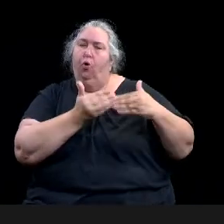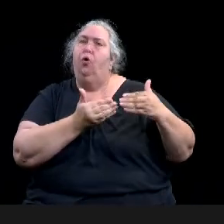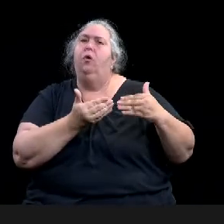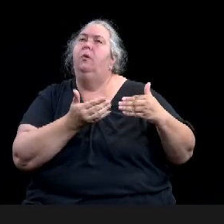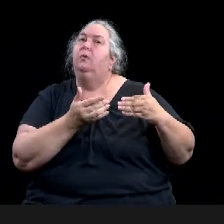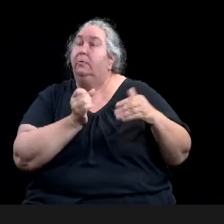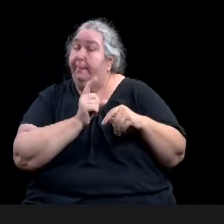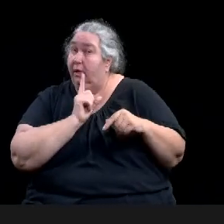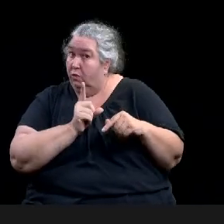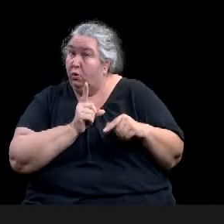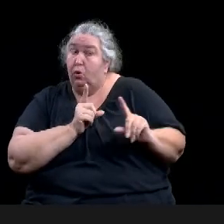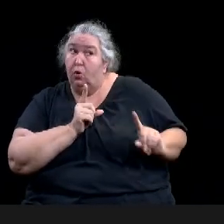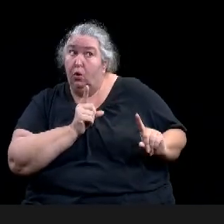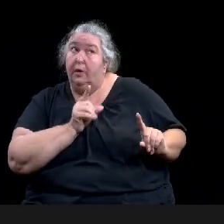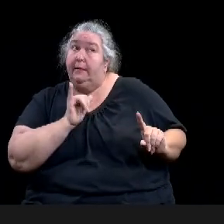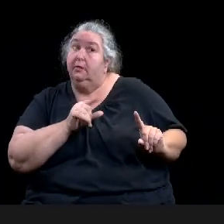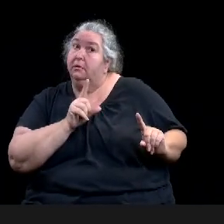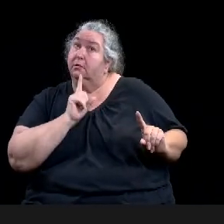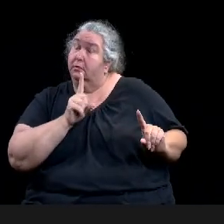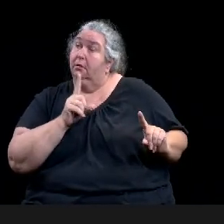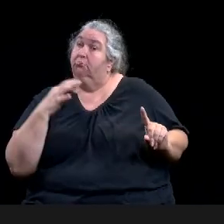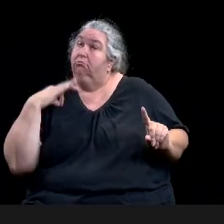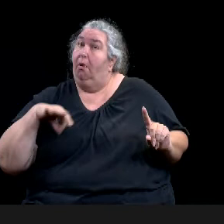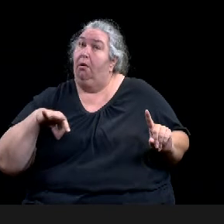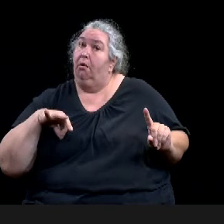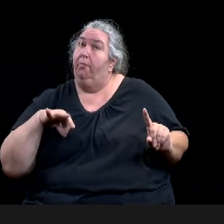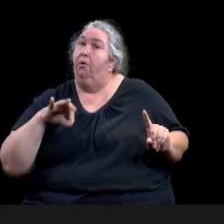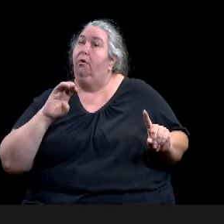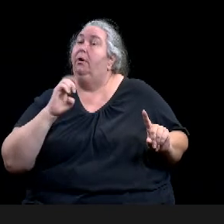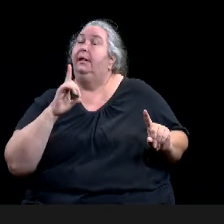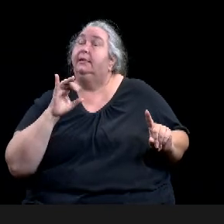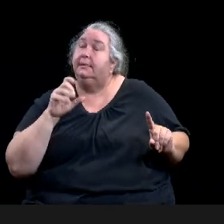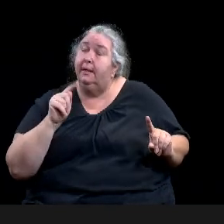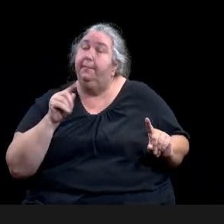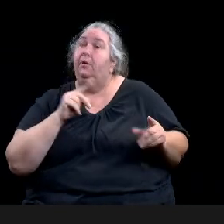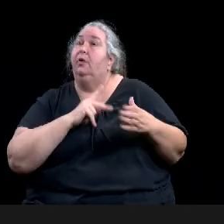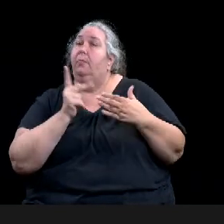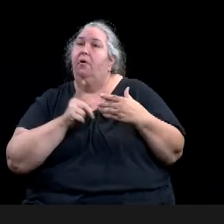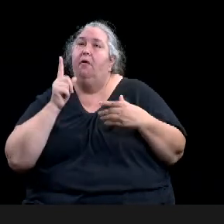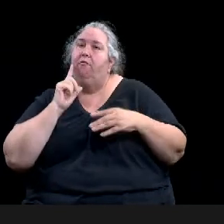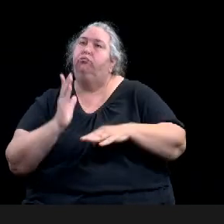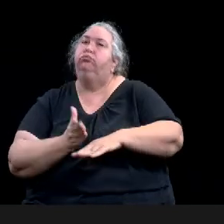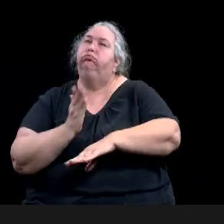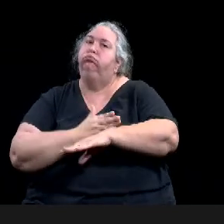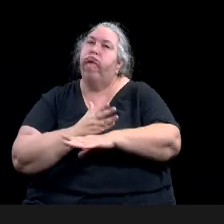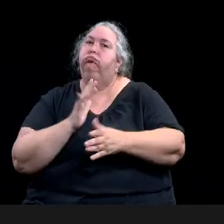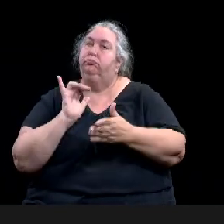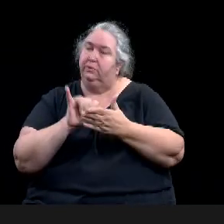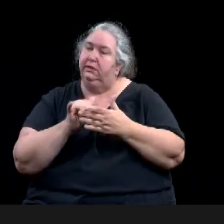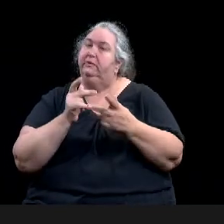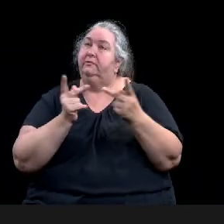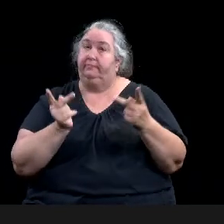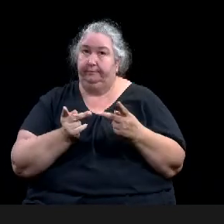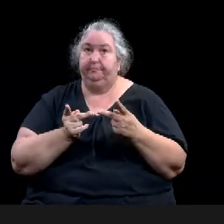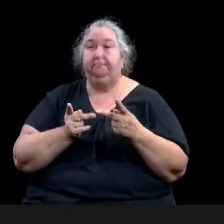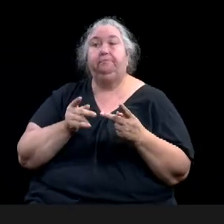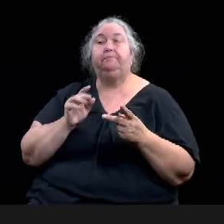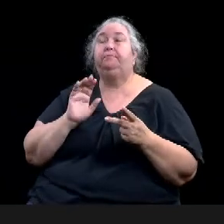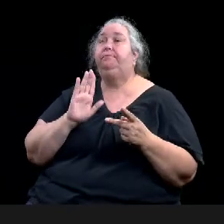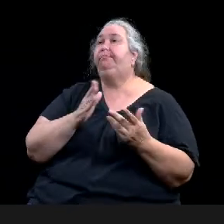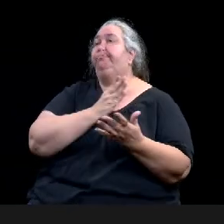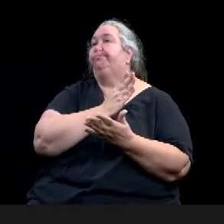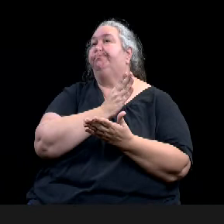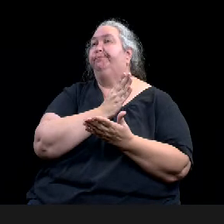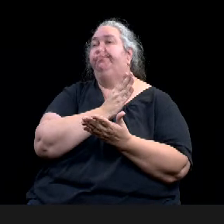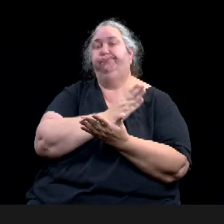Um, it's a spectrum of renovation options. You'll see three physical planning options today that we, that